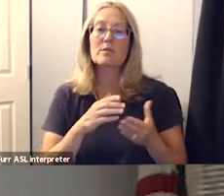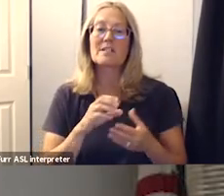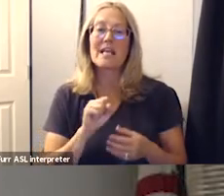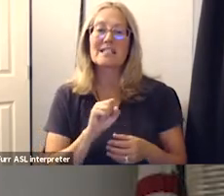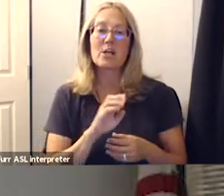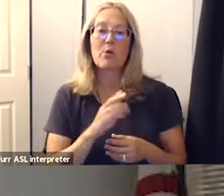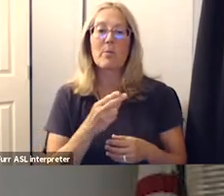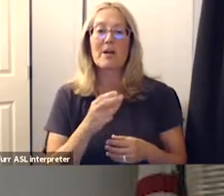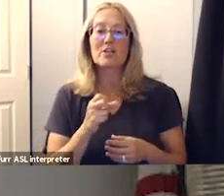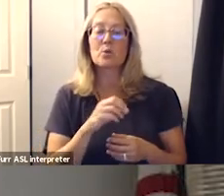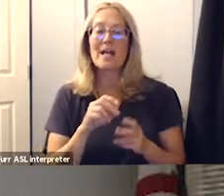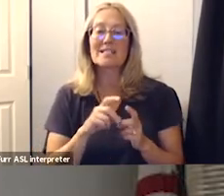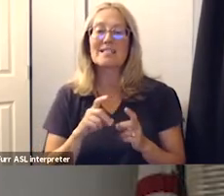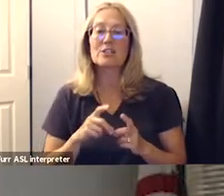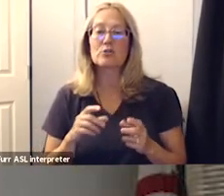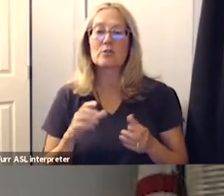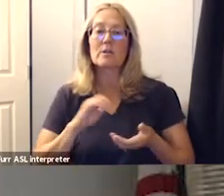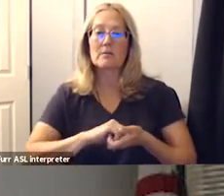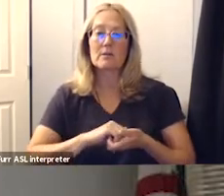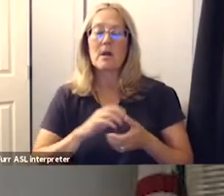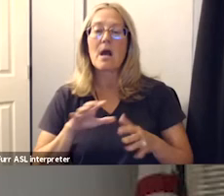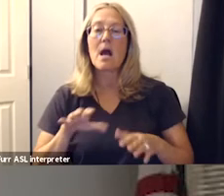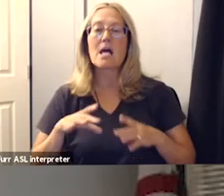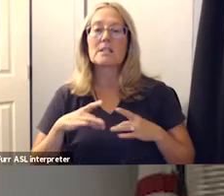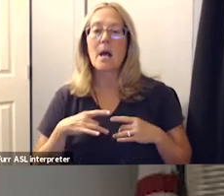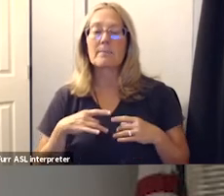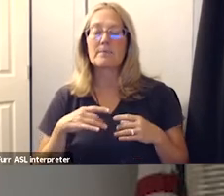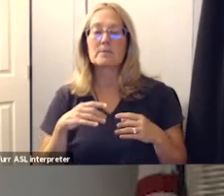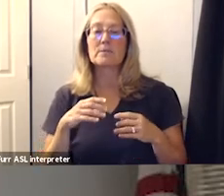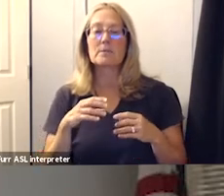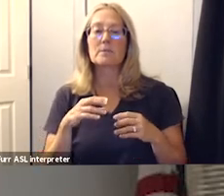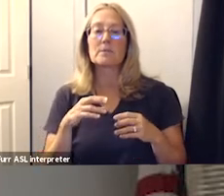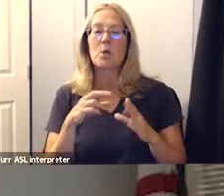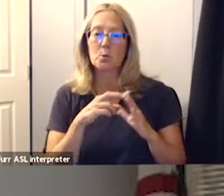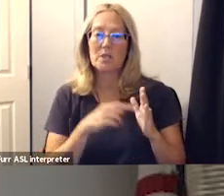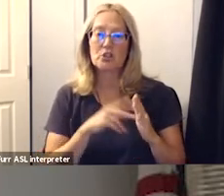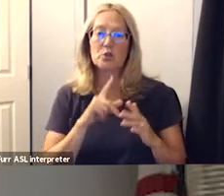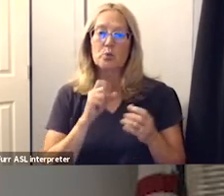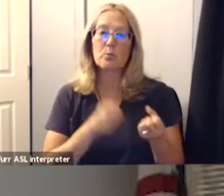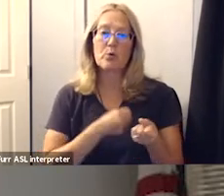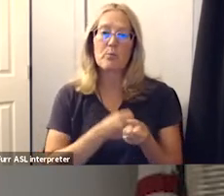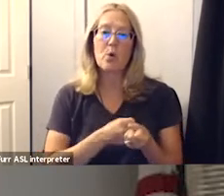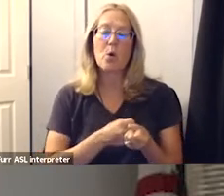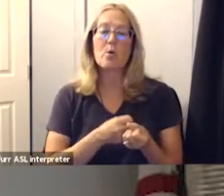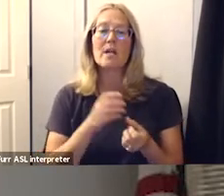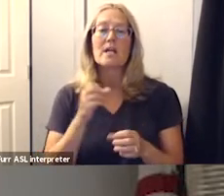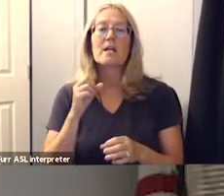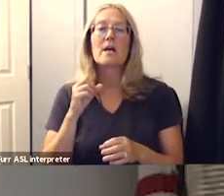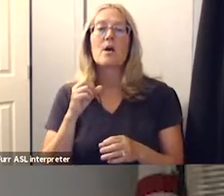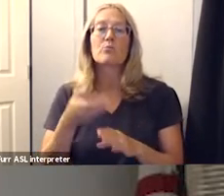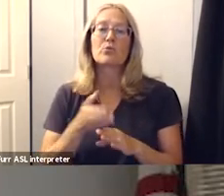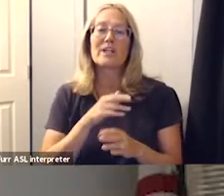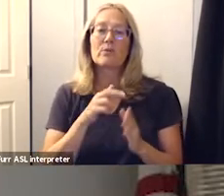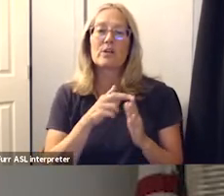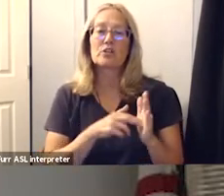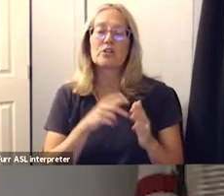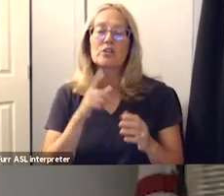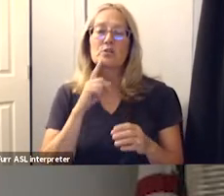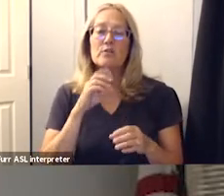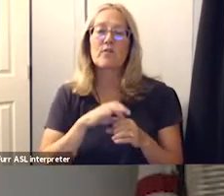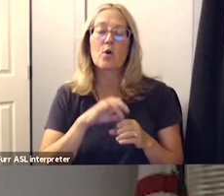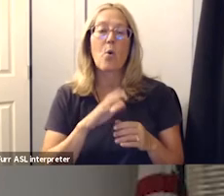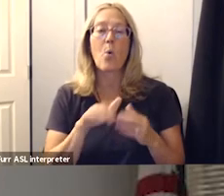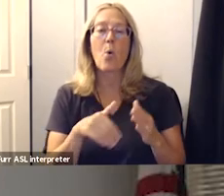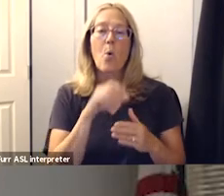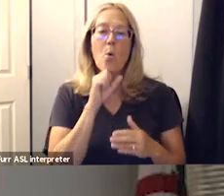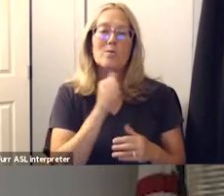unified school district adopt a resolution to promote and support pre-registration to vote of all 16 and